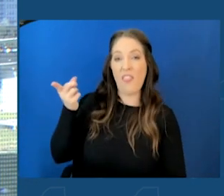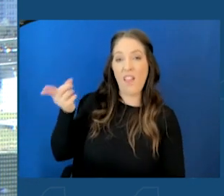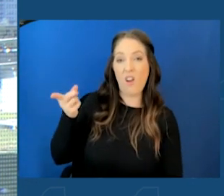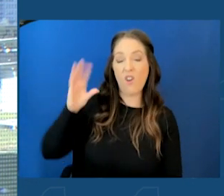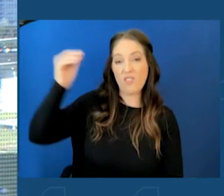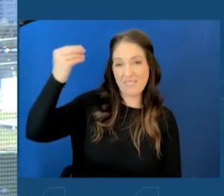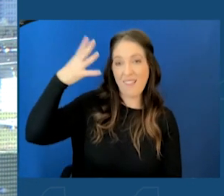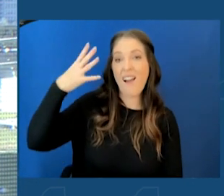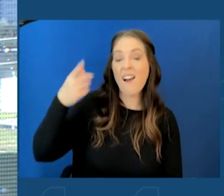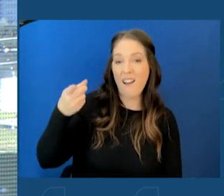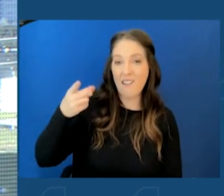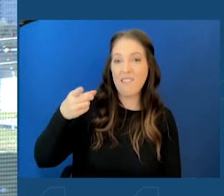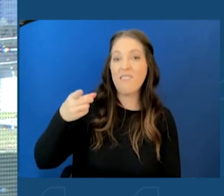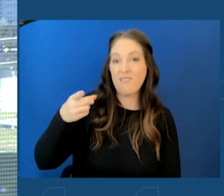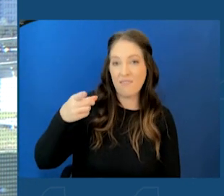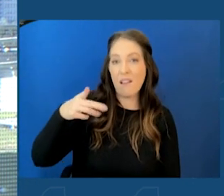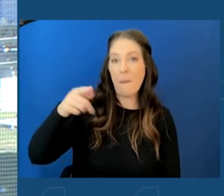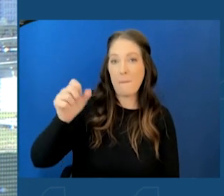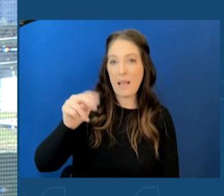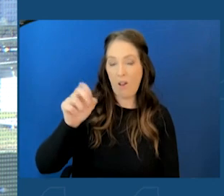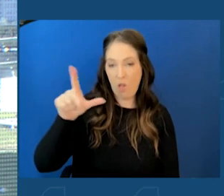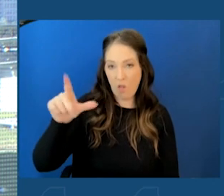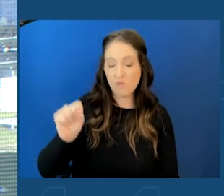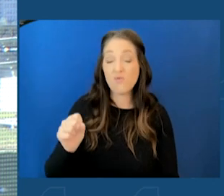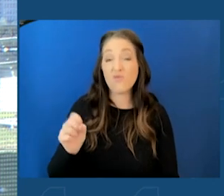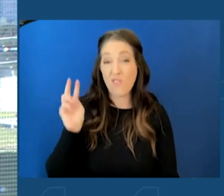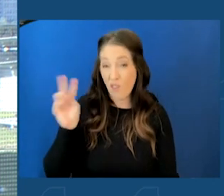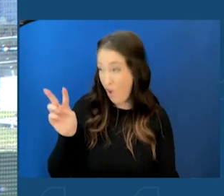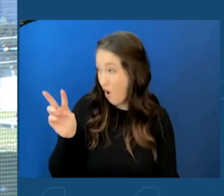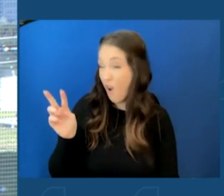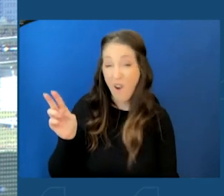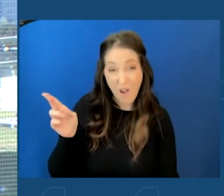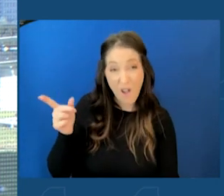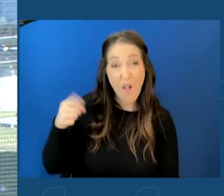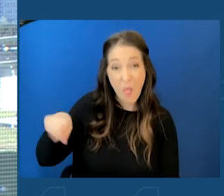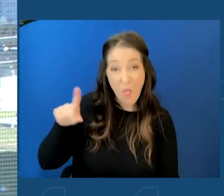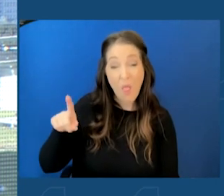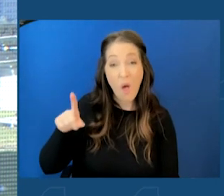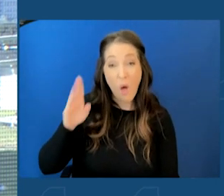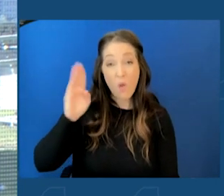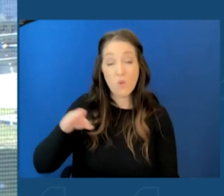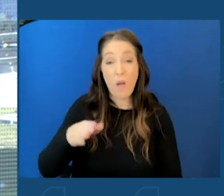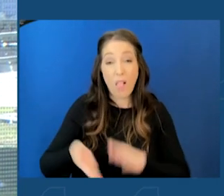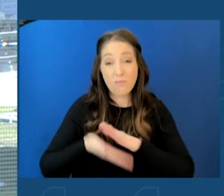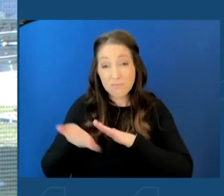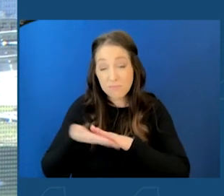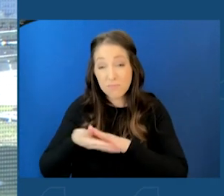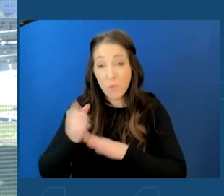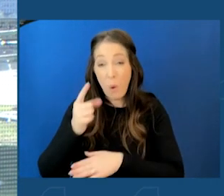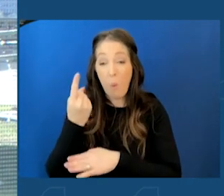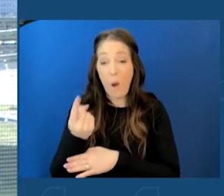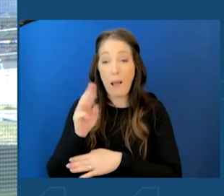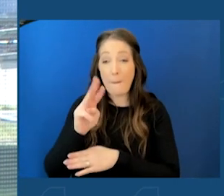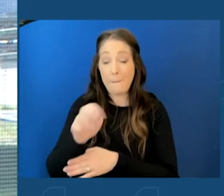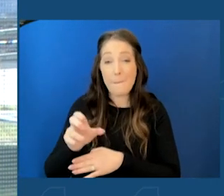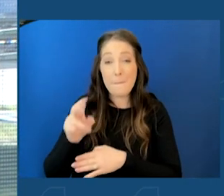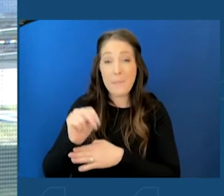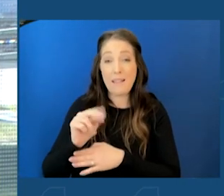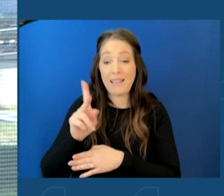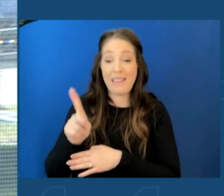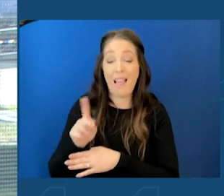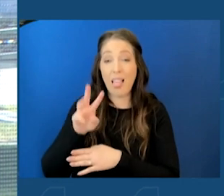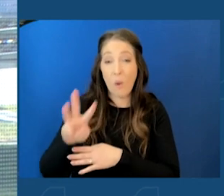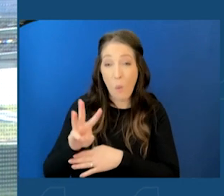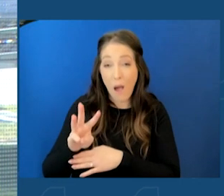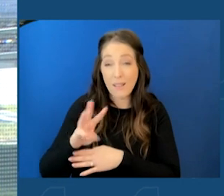this. mean, it's just amazing. So take a look at that. These panels will produce a million kilowatt hours of solar power in the first year of operation.